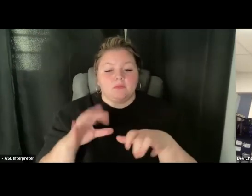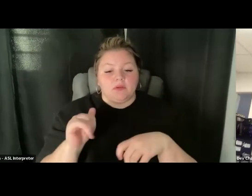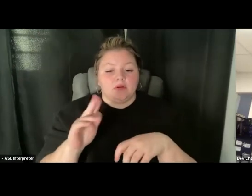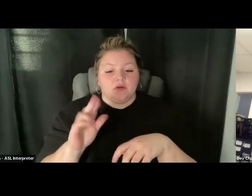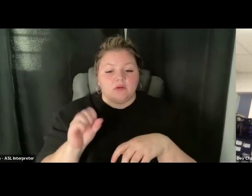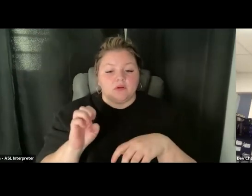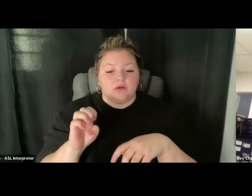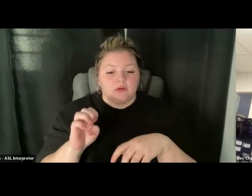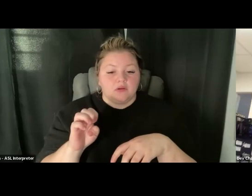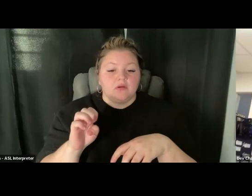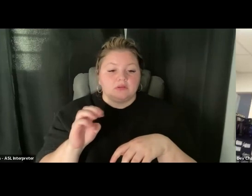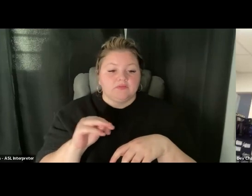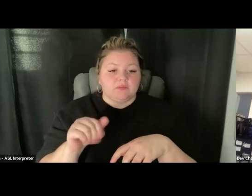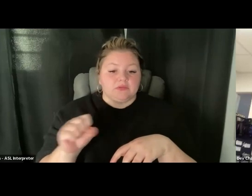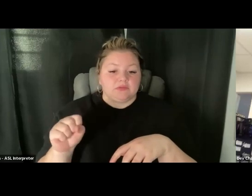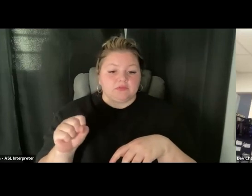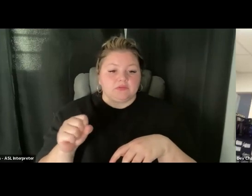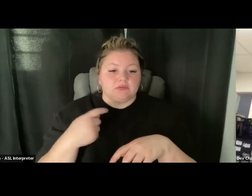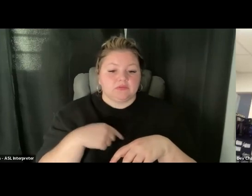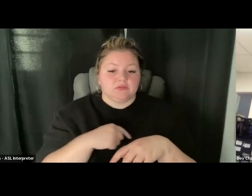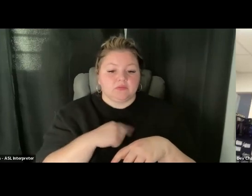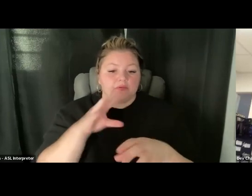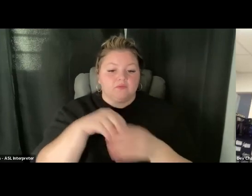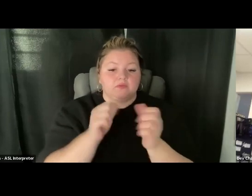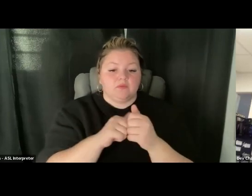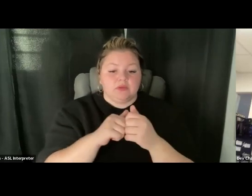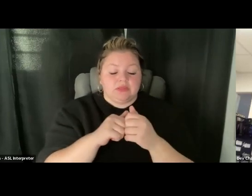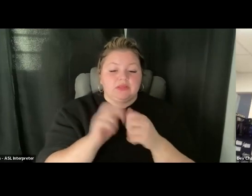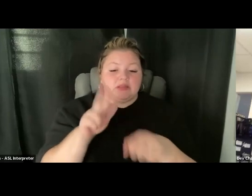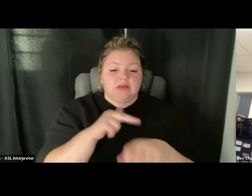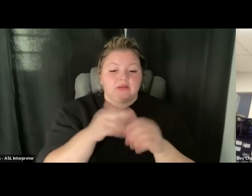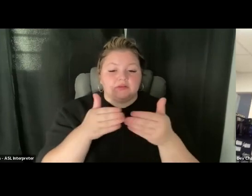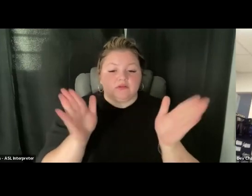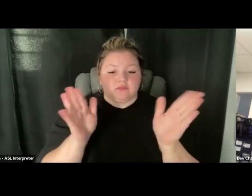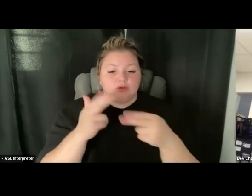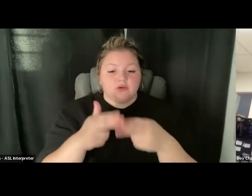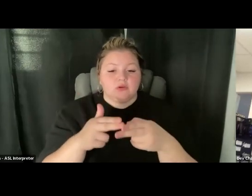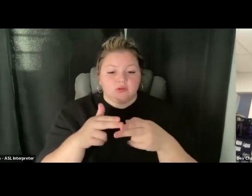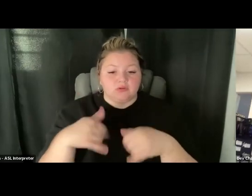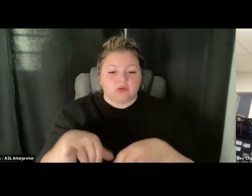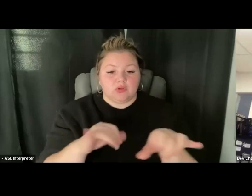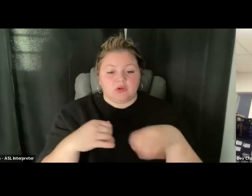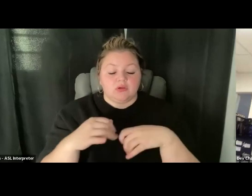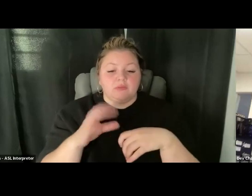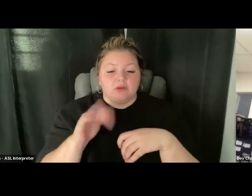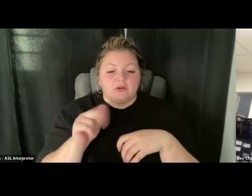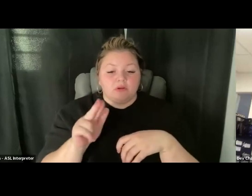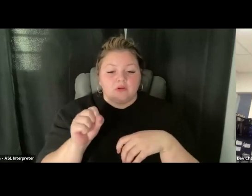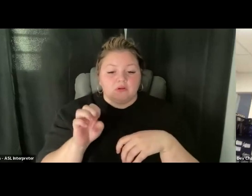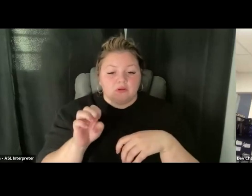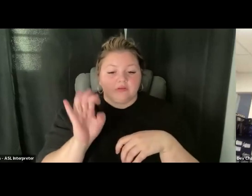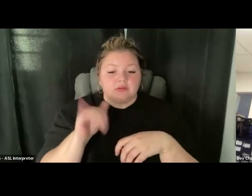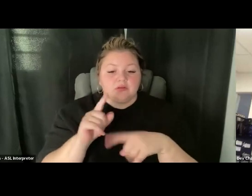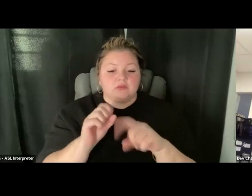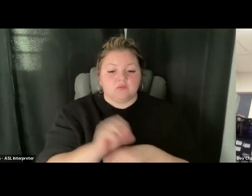arm of a national organization called Common Cause, which works on a lot of different democracy